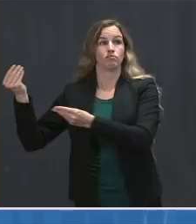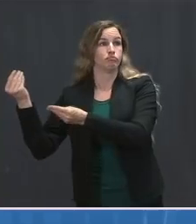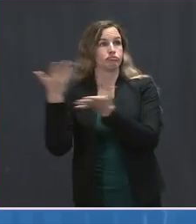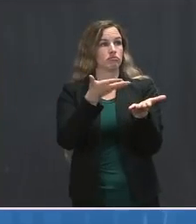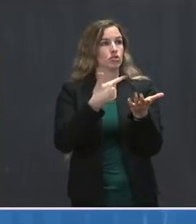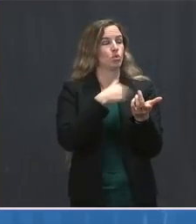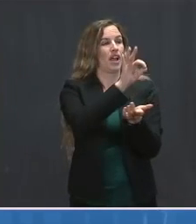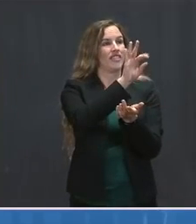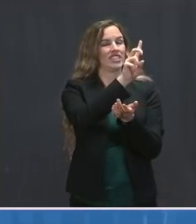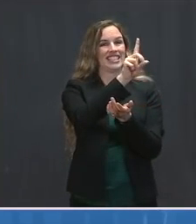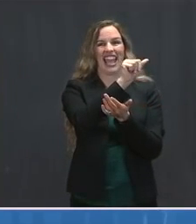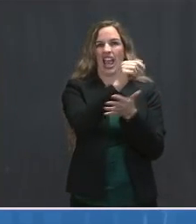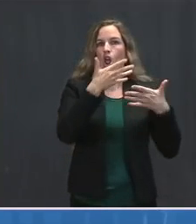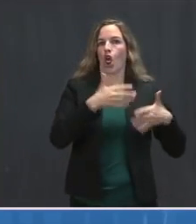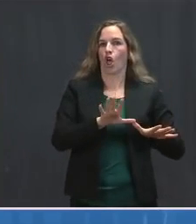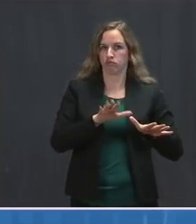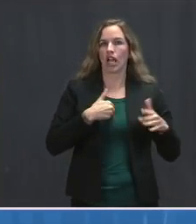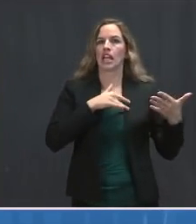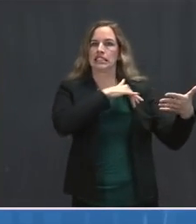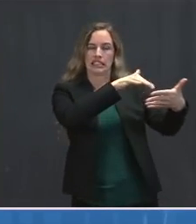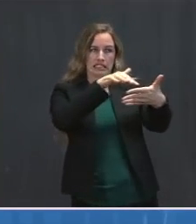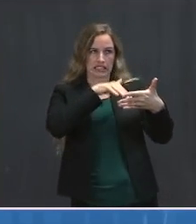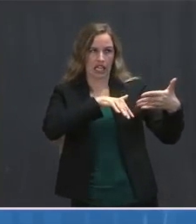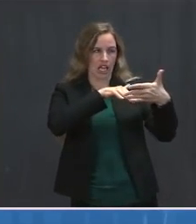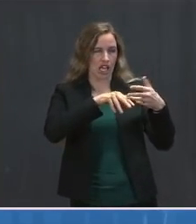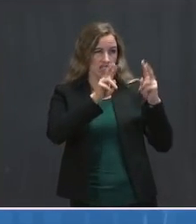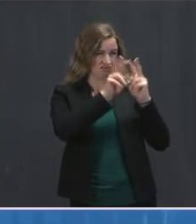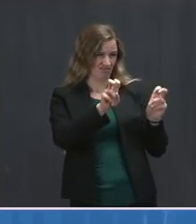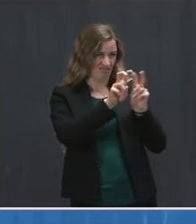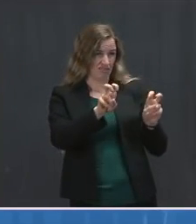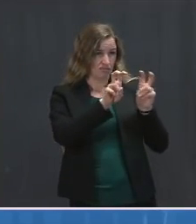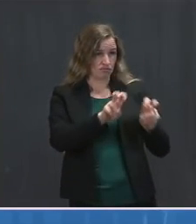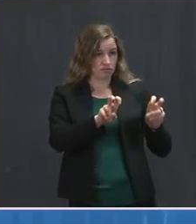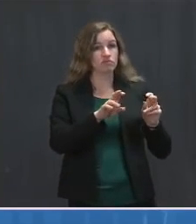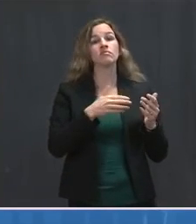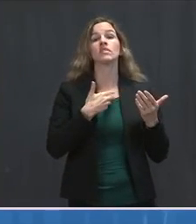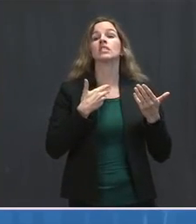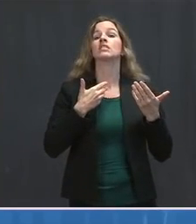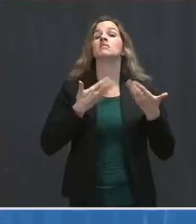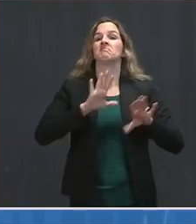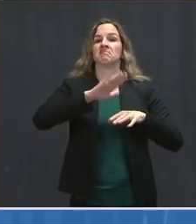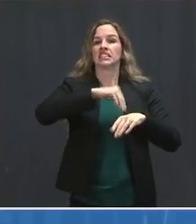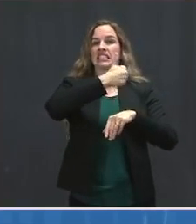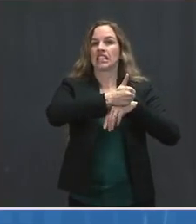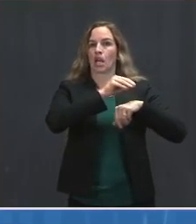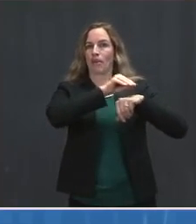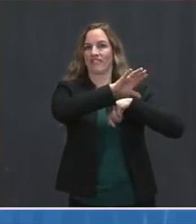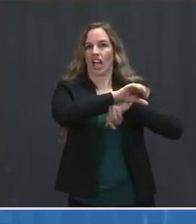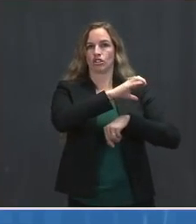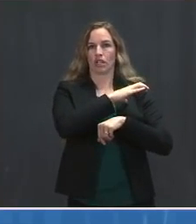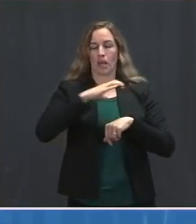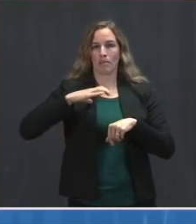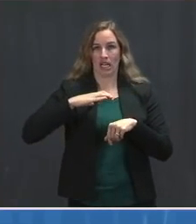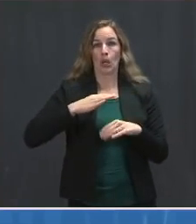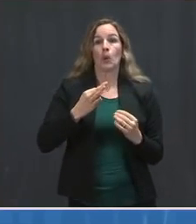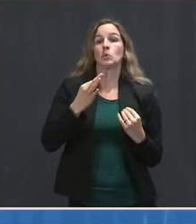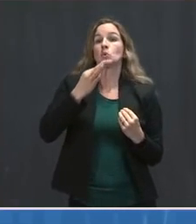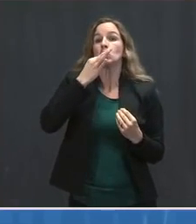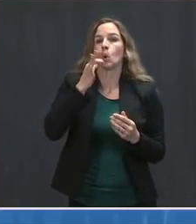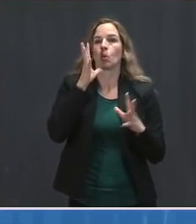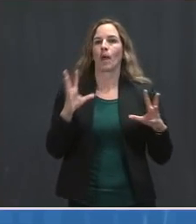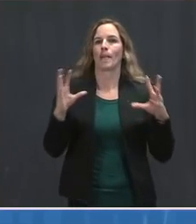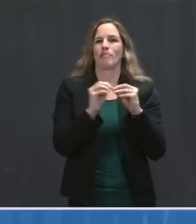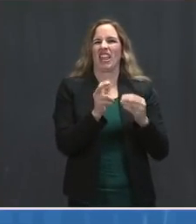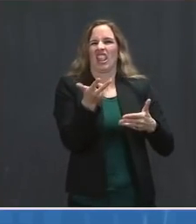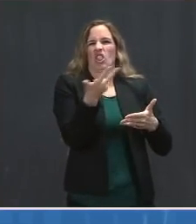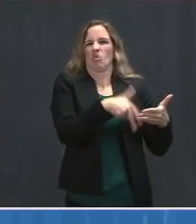committee, their VRBPAC, the Vaccines and Related Biological Products Advisory Committee, which will meet in three weeks. So let